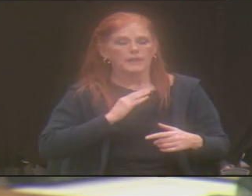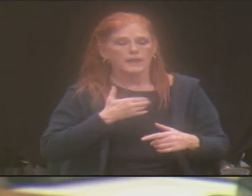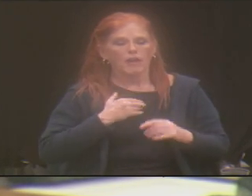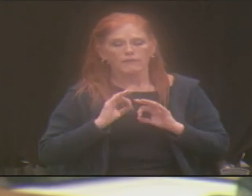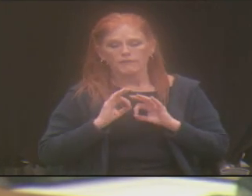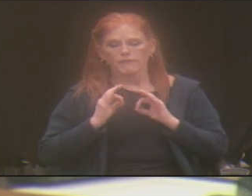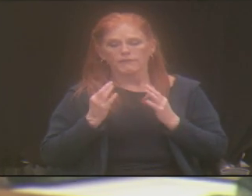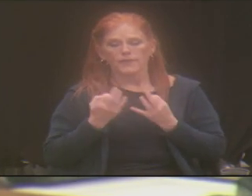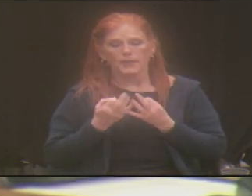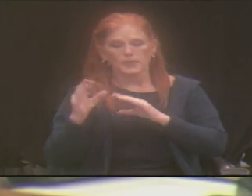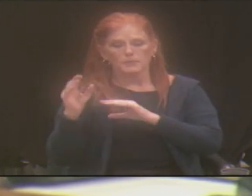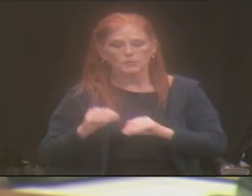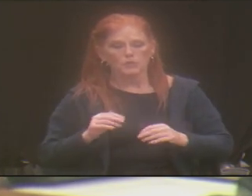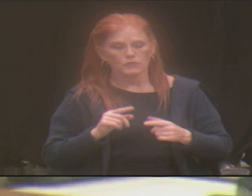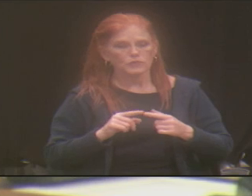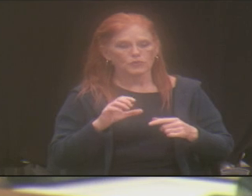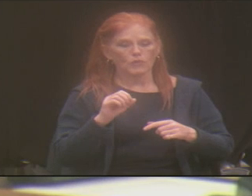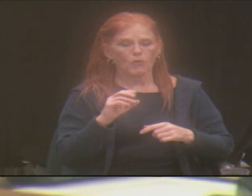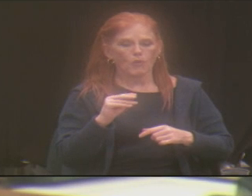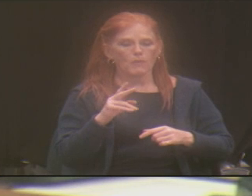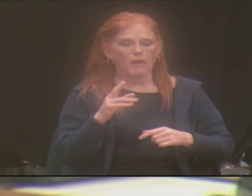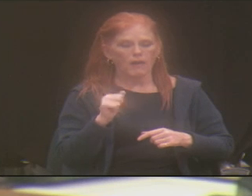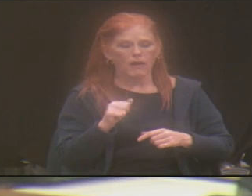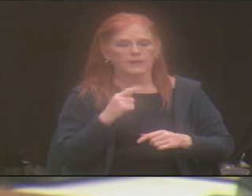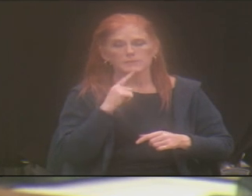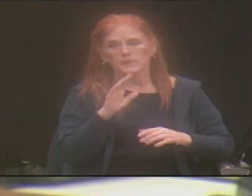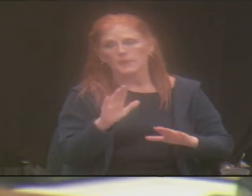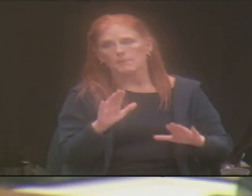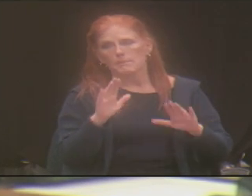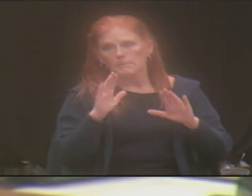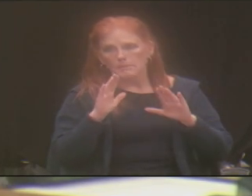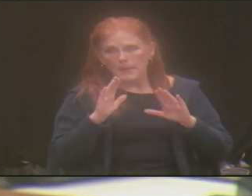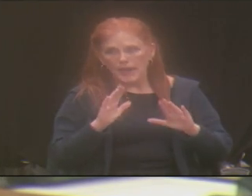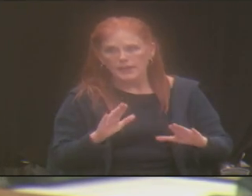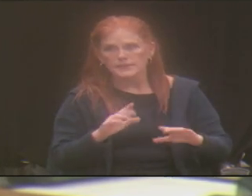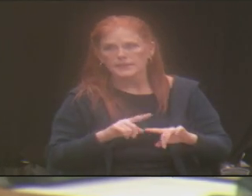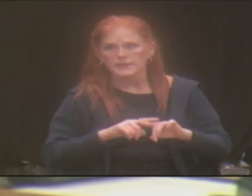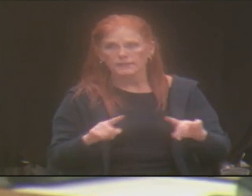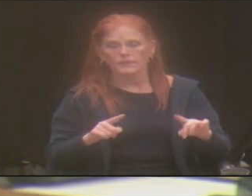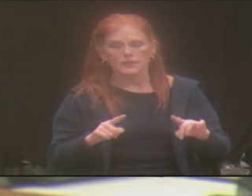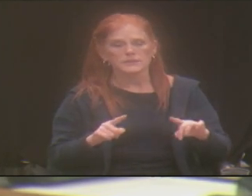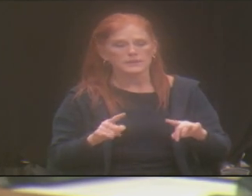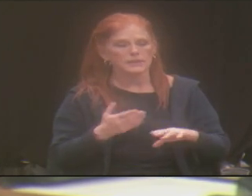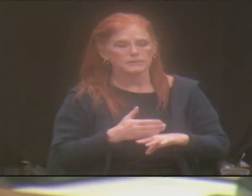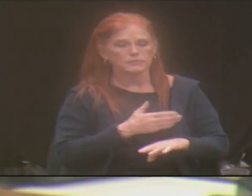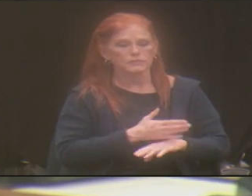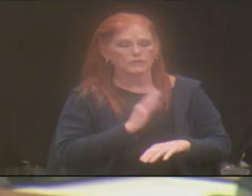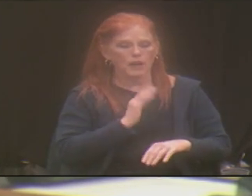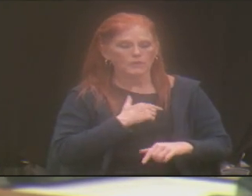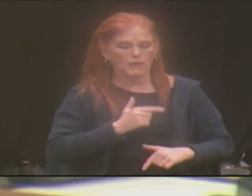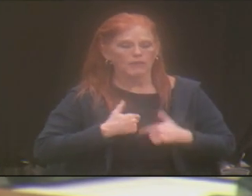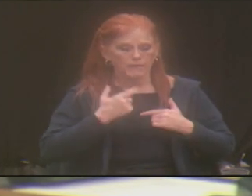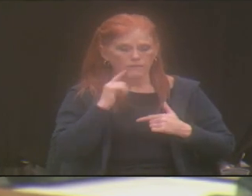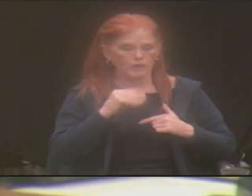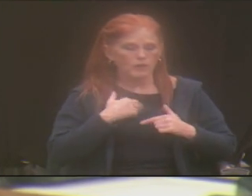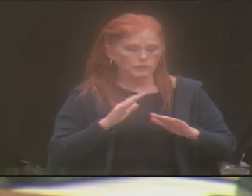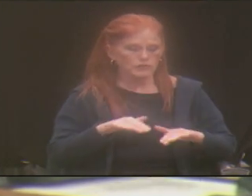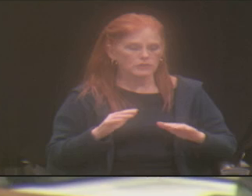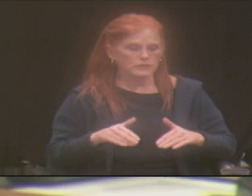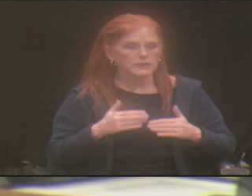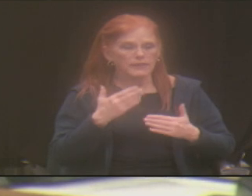family moved to Omaha. It has been an amazing difference in the quality of life for our children.